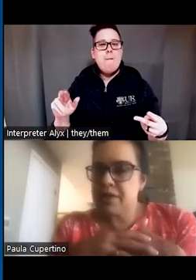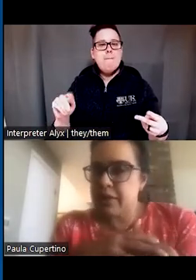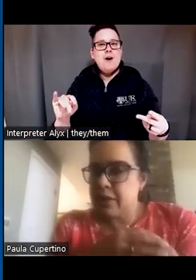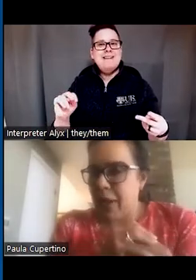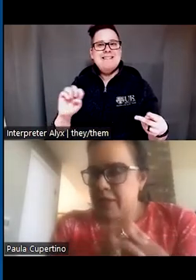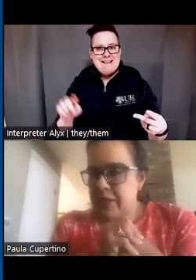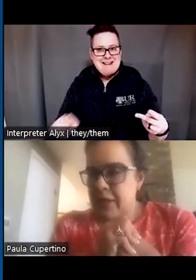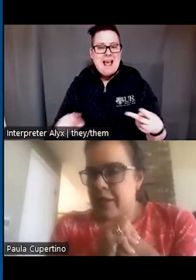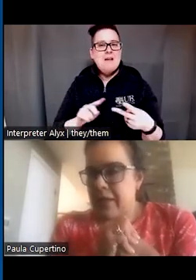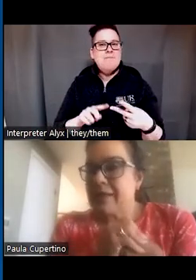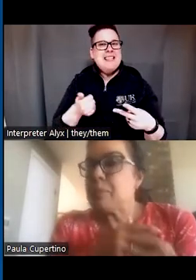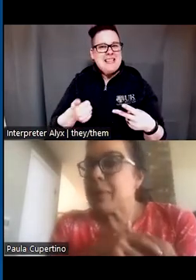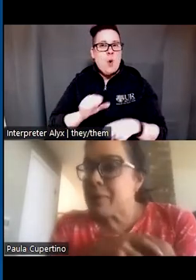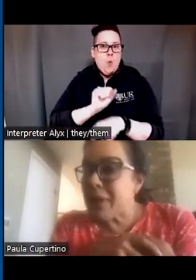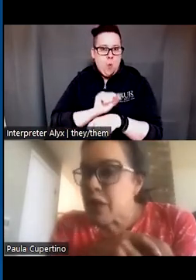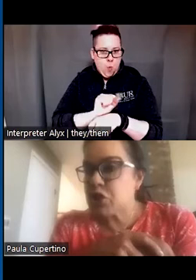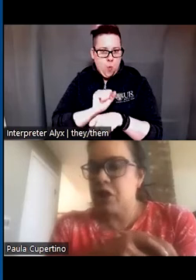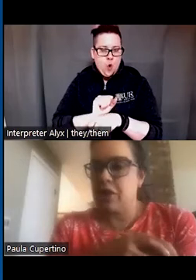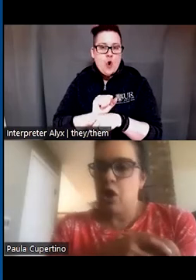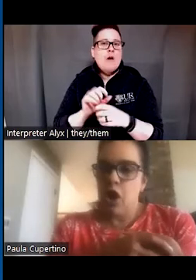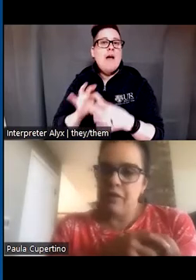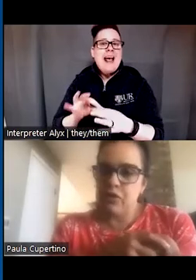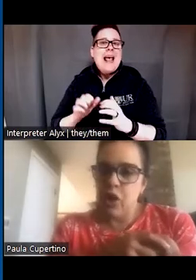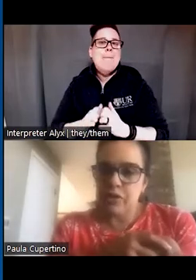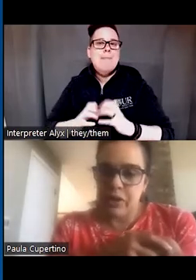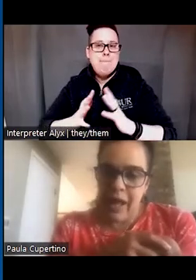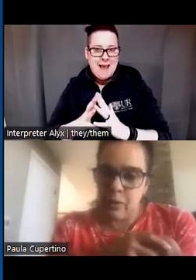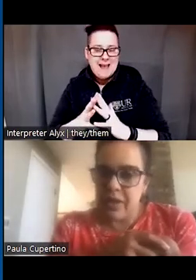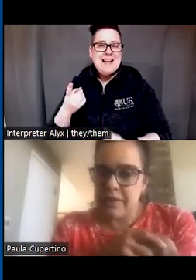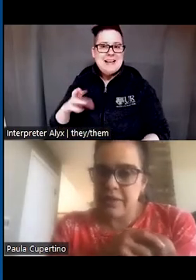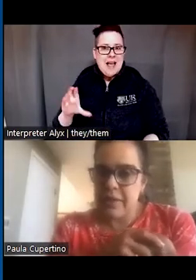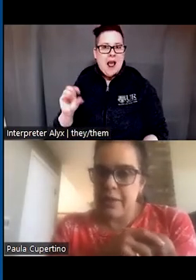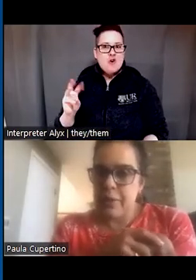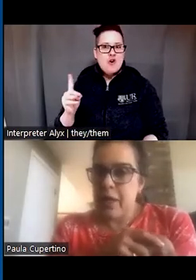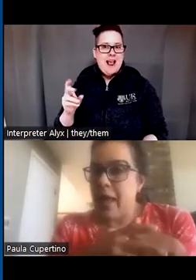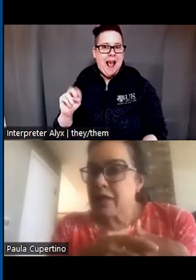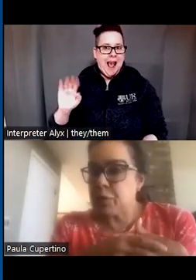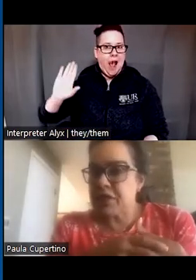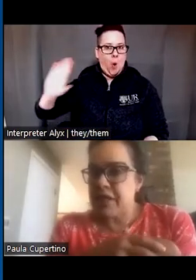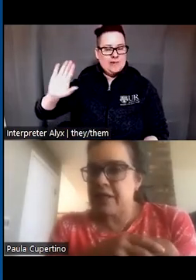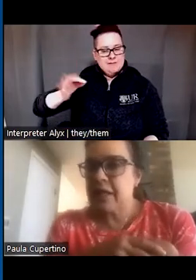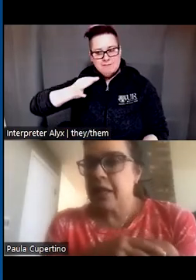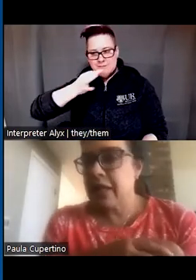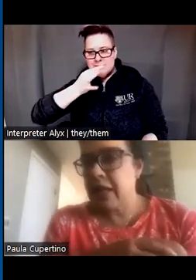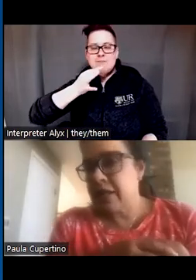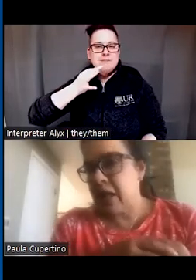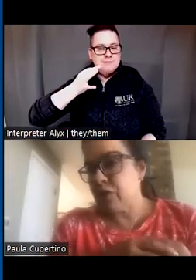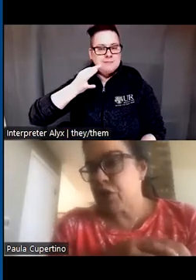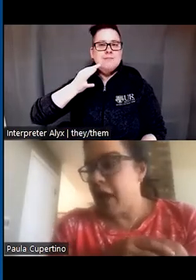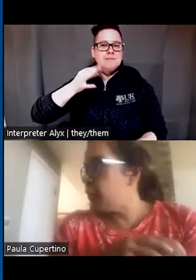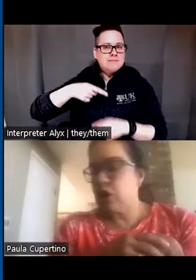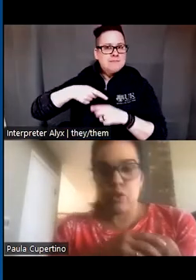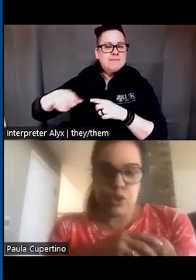works directly in the implementation of Dr. Cowden's expertise in